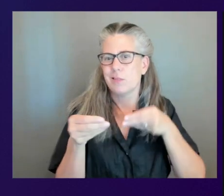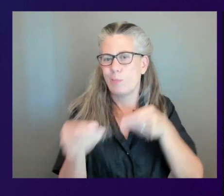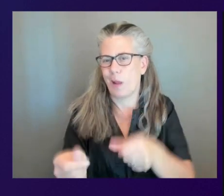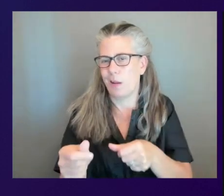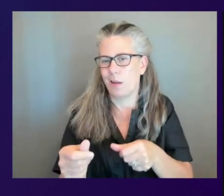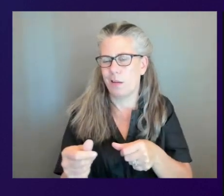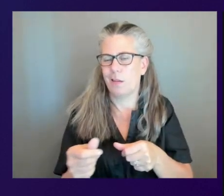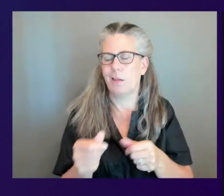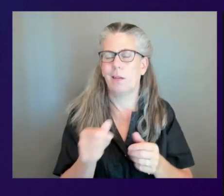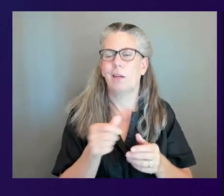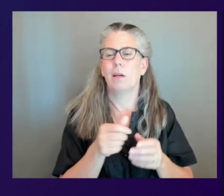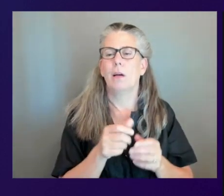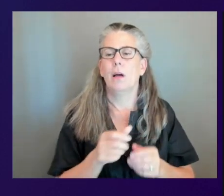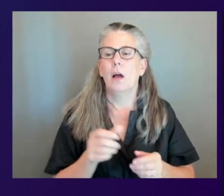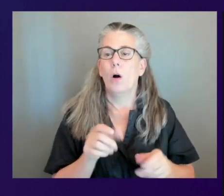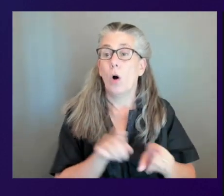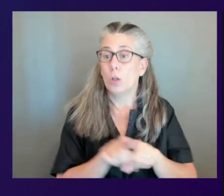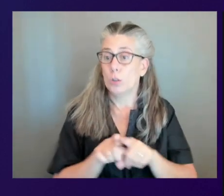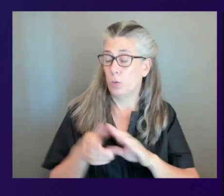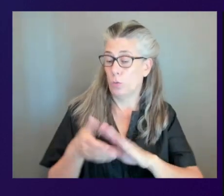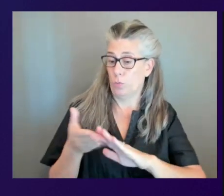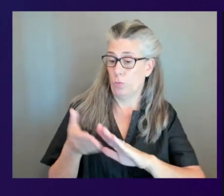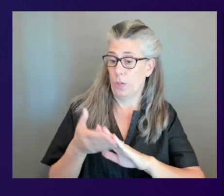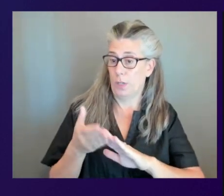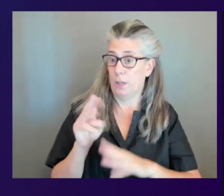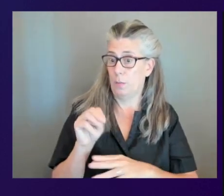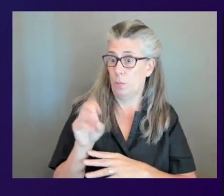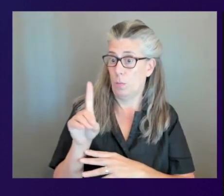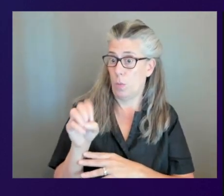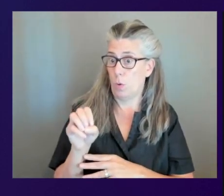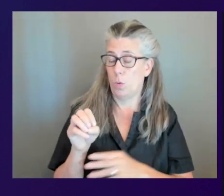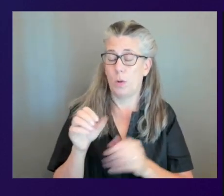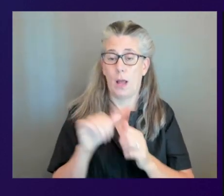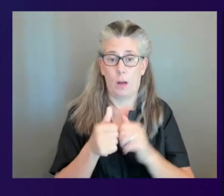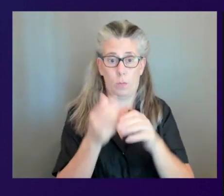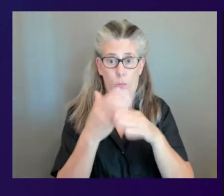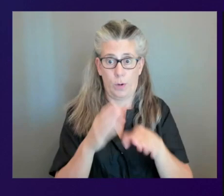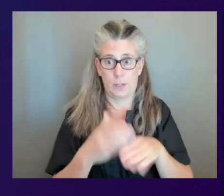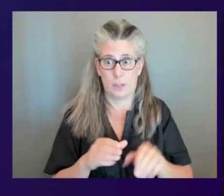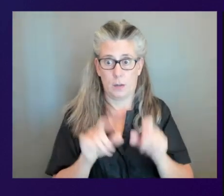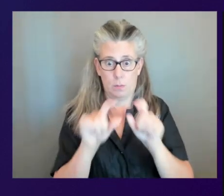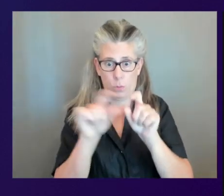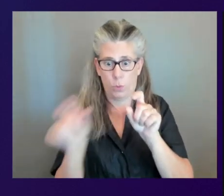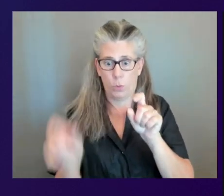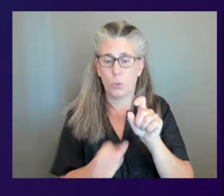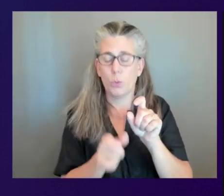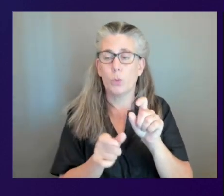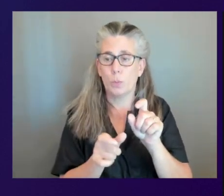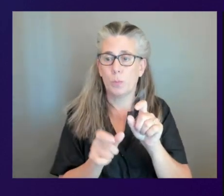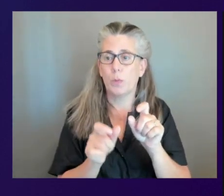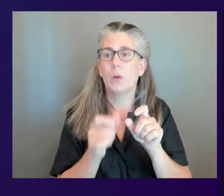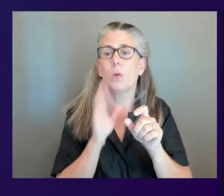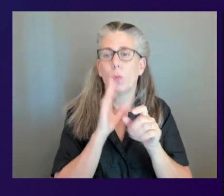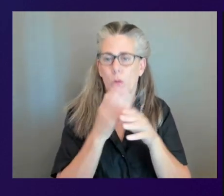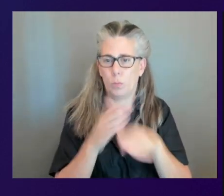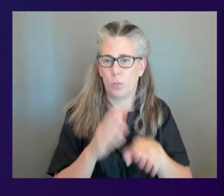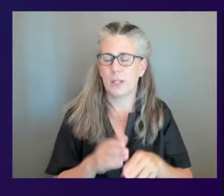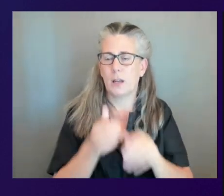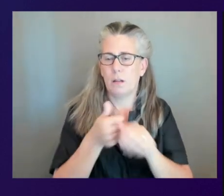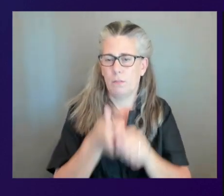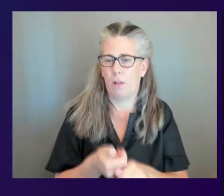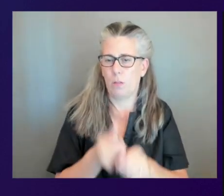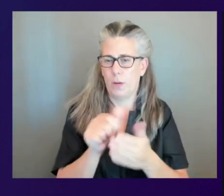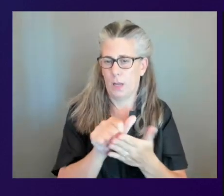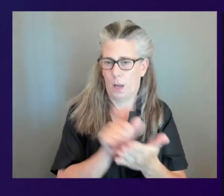running mode and see how that breakdown is and it'll even go by account as well if you want to get to that level of detail